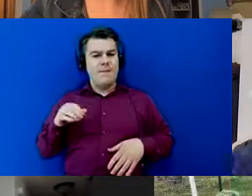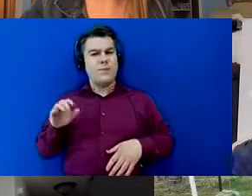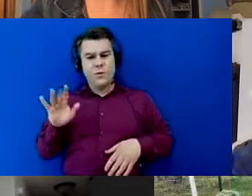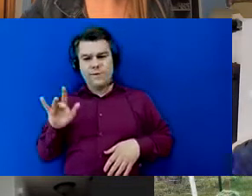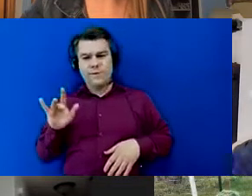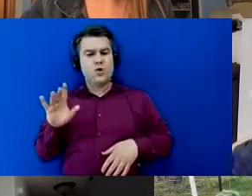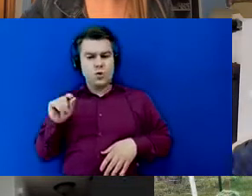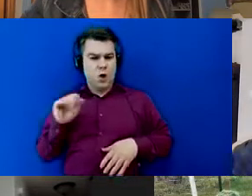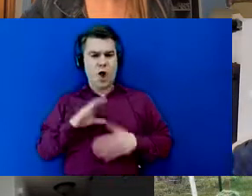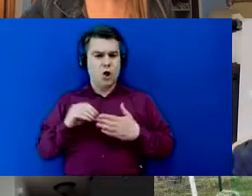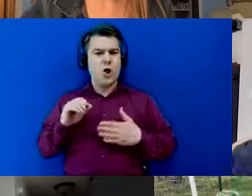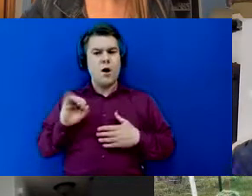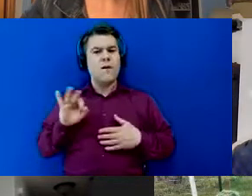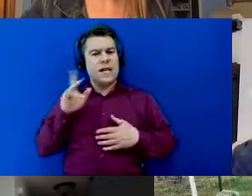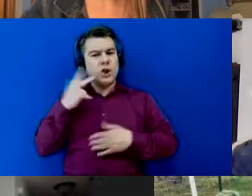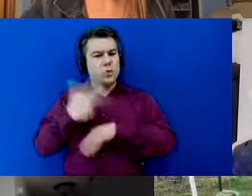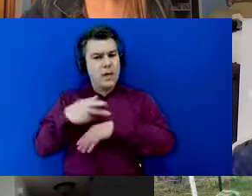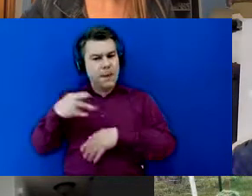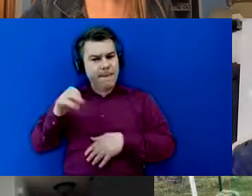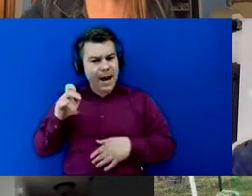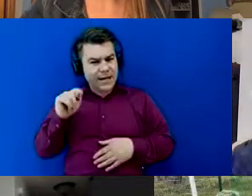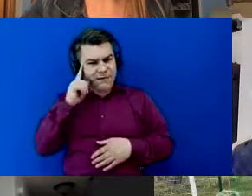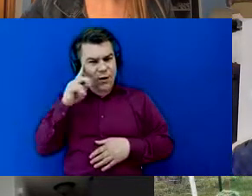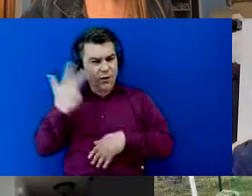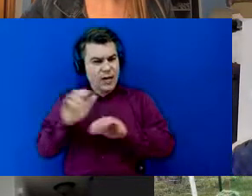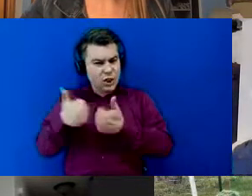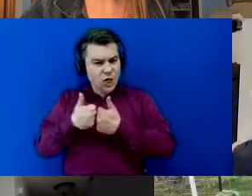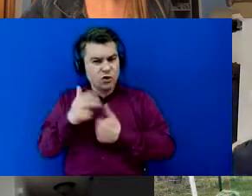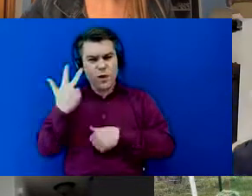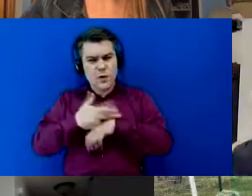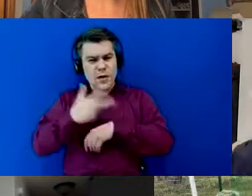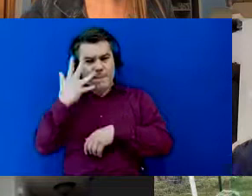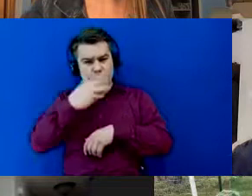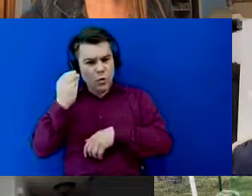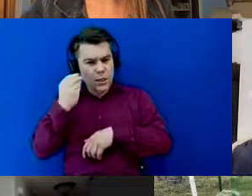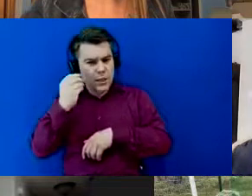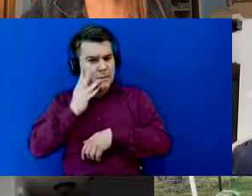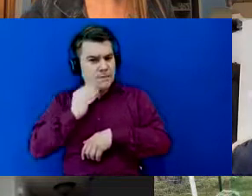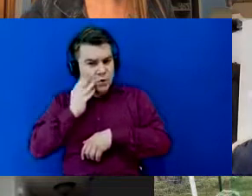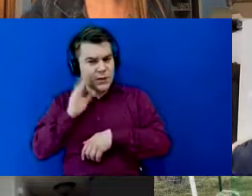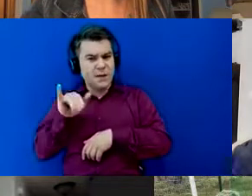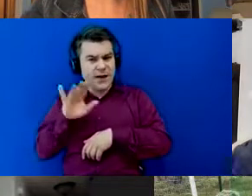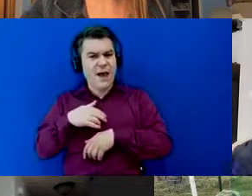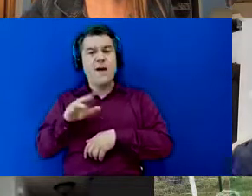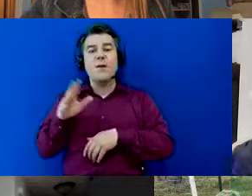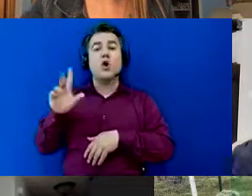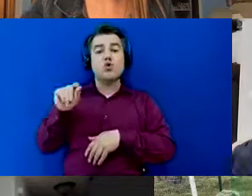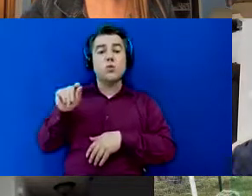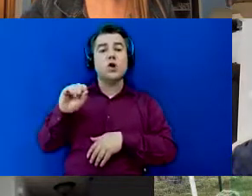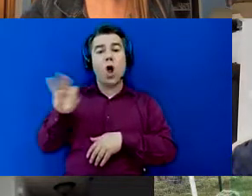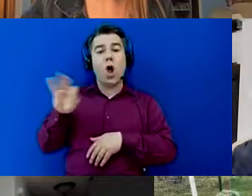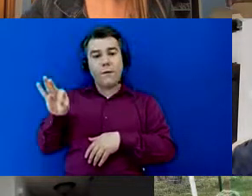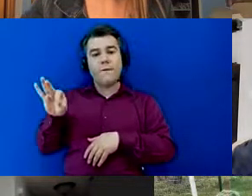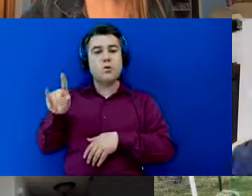-day um packets uh for three-day challenges or three-day beauty experience that comes with a 20 off exclusive coupon